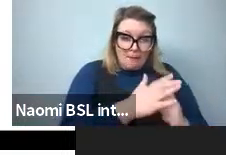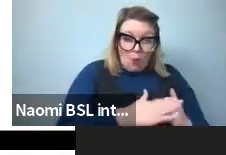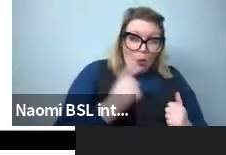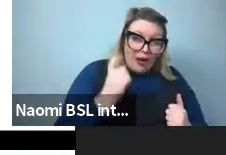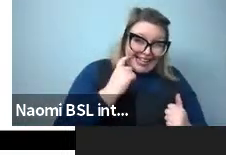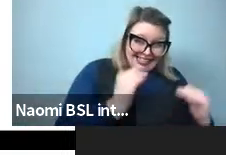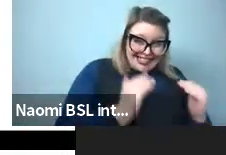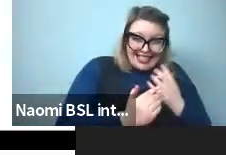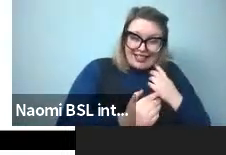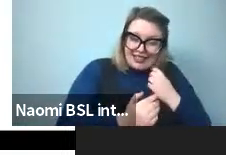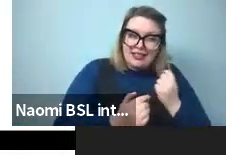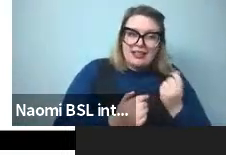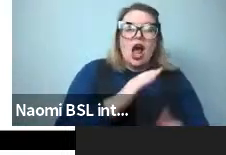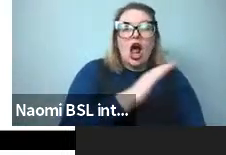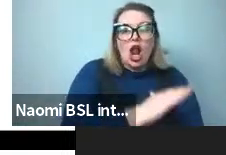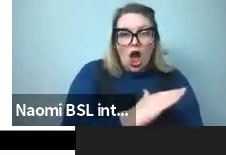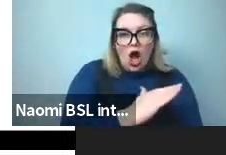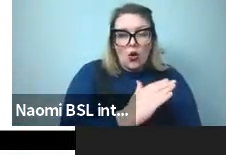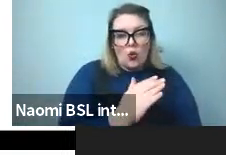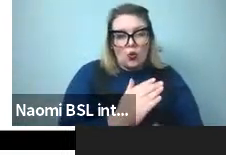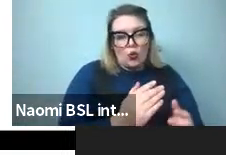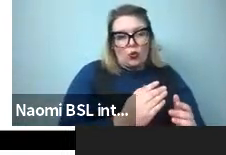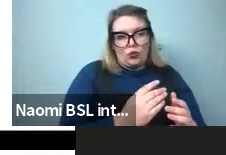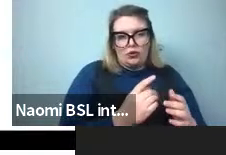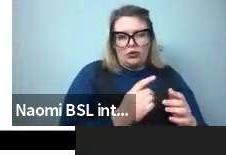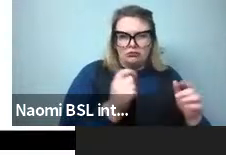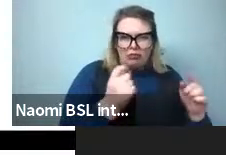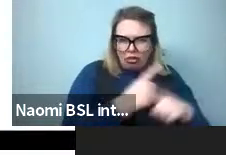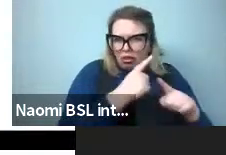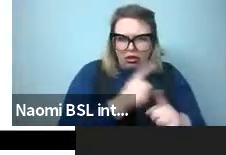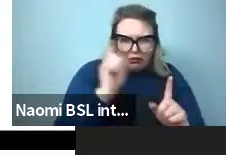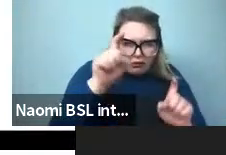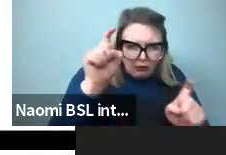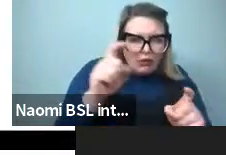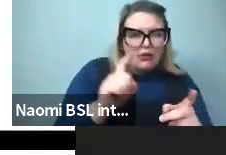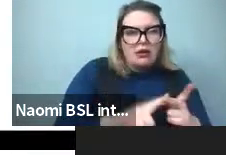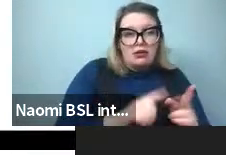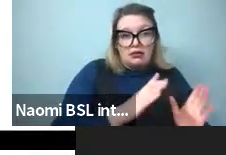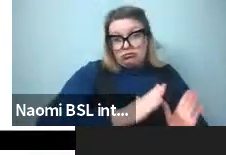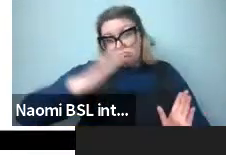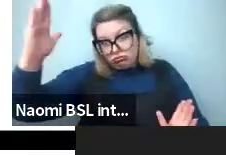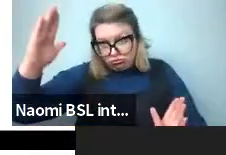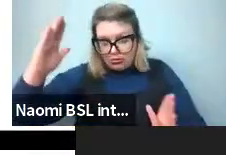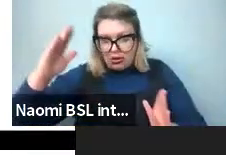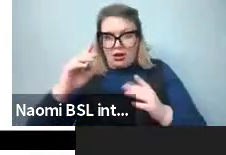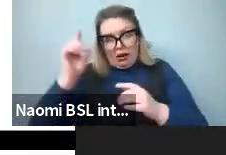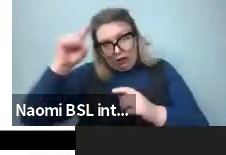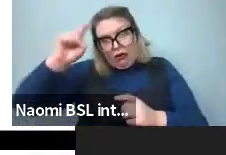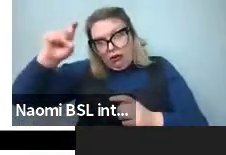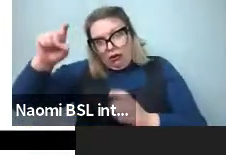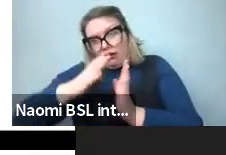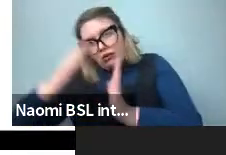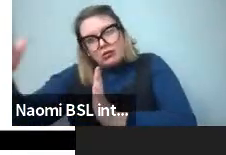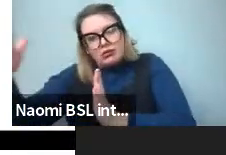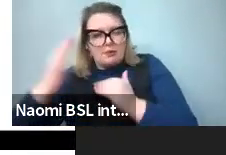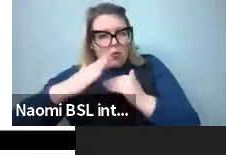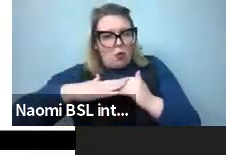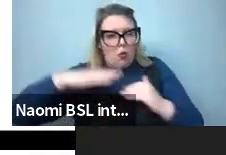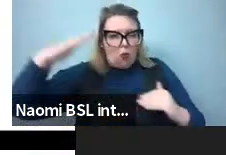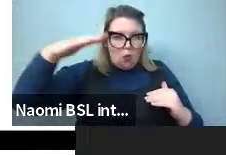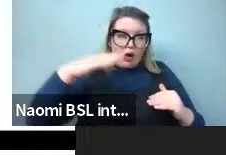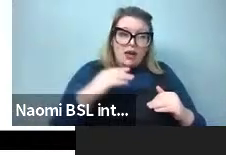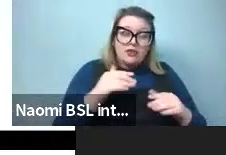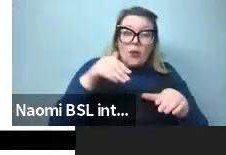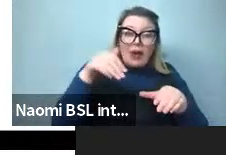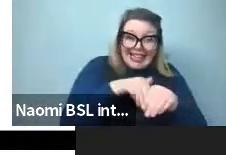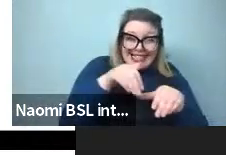convey low surprise to high, high surprise to in each of the three languages. And when we, you know, first of all, you see, there's actually quite a lot of variability within a